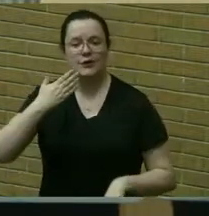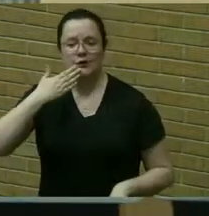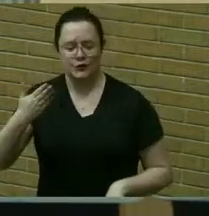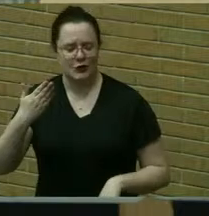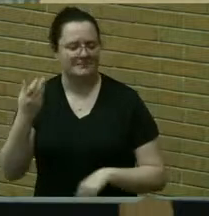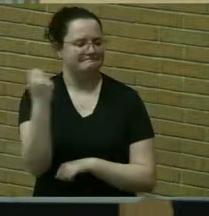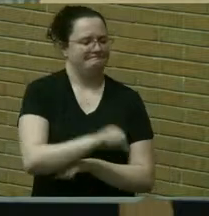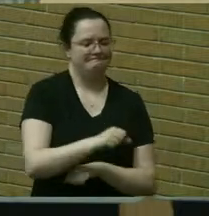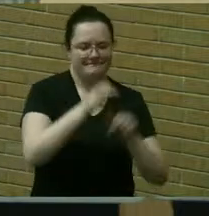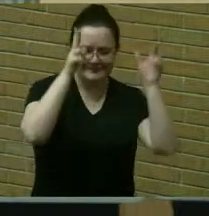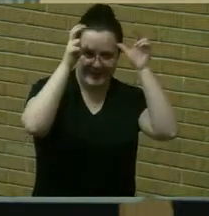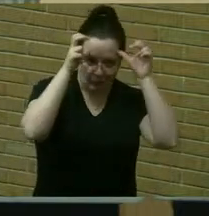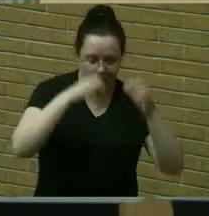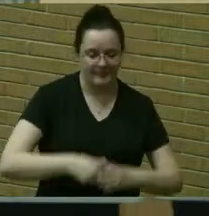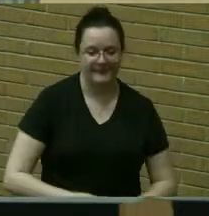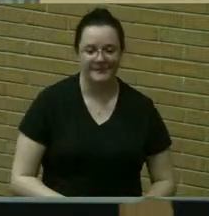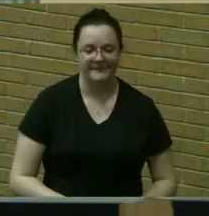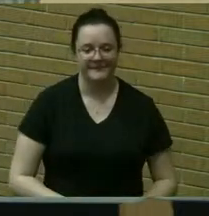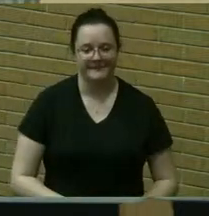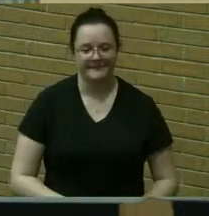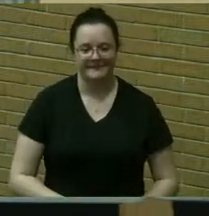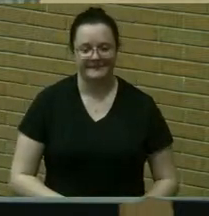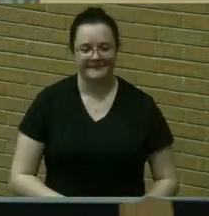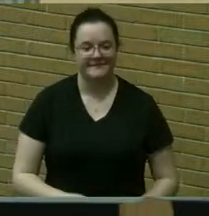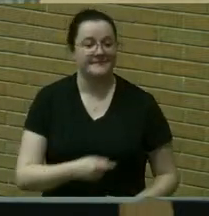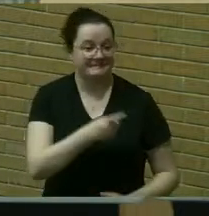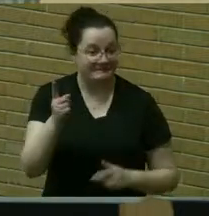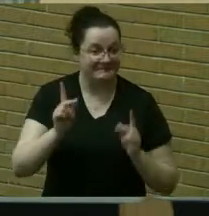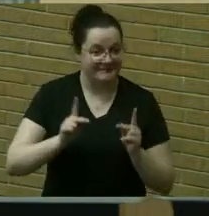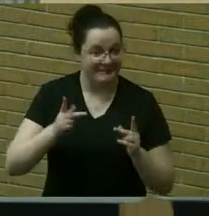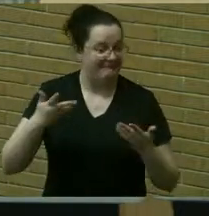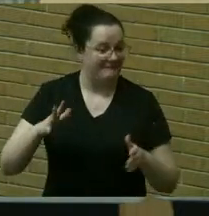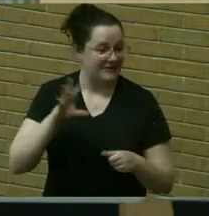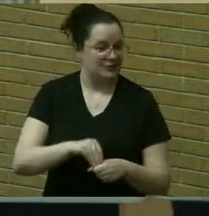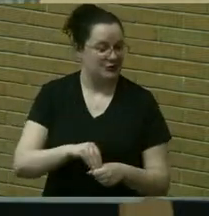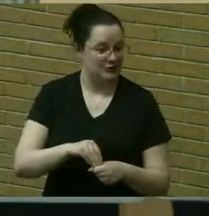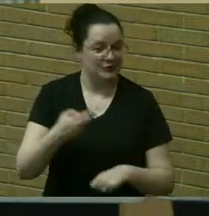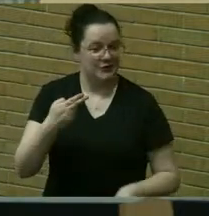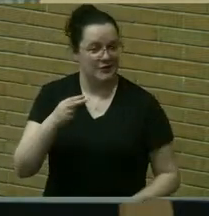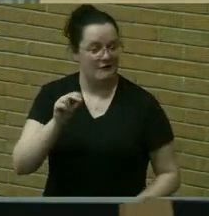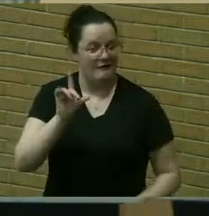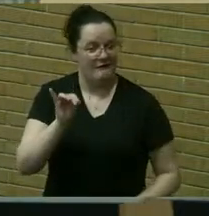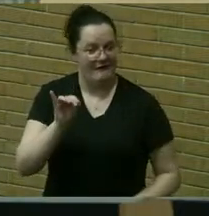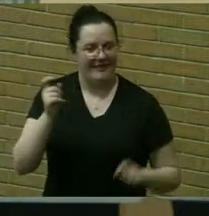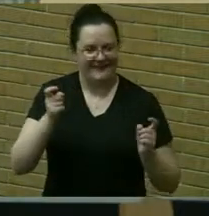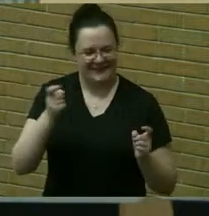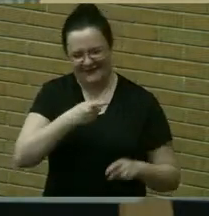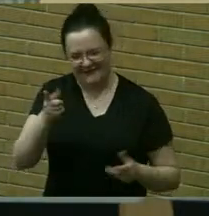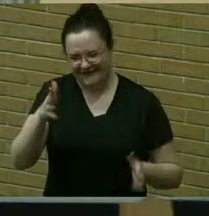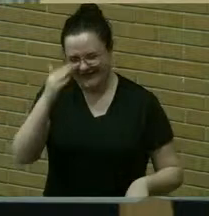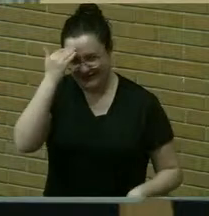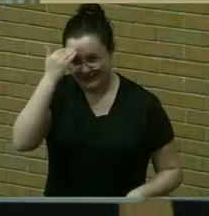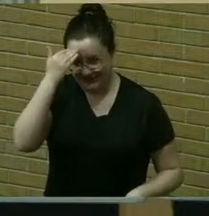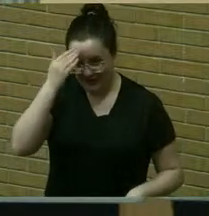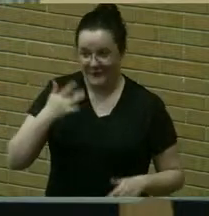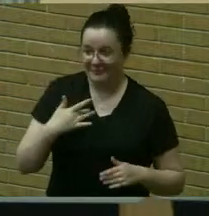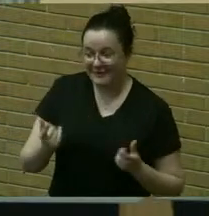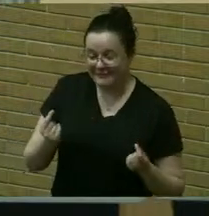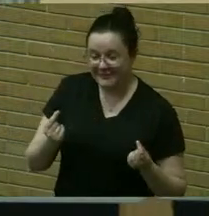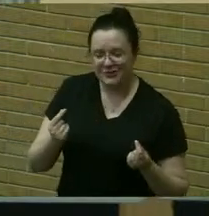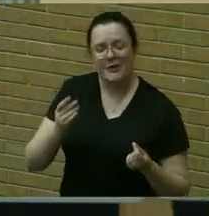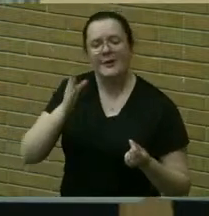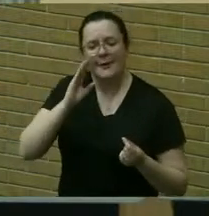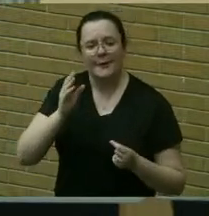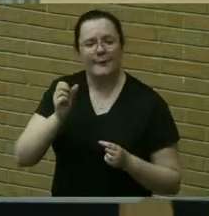and as anybody who has ever participated in holly festivities knows it involves throwing paint or